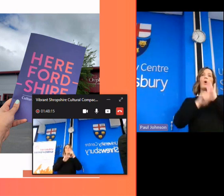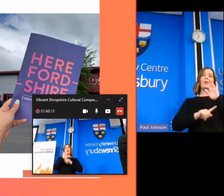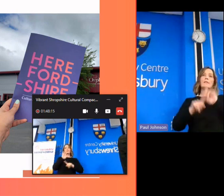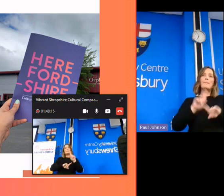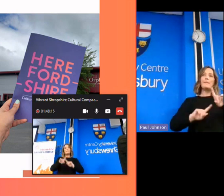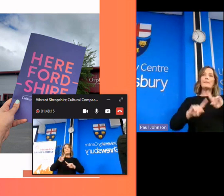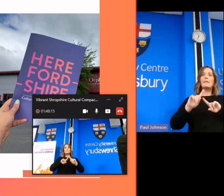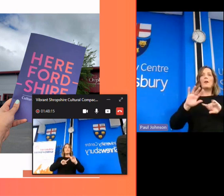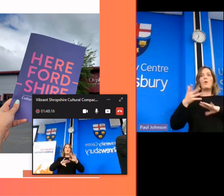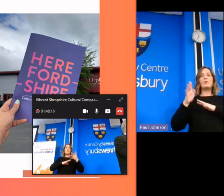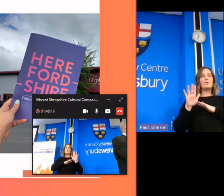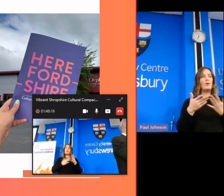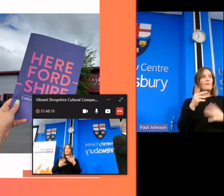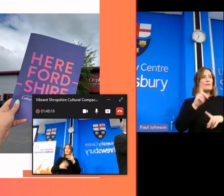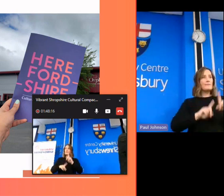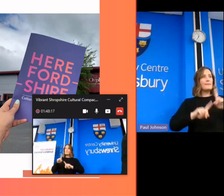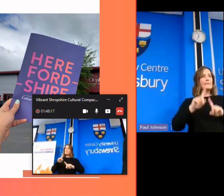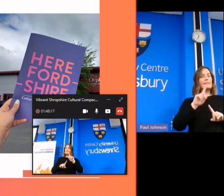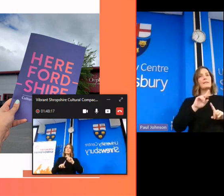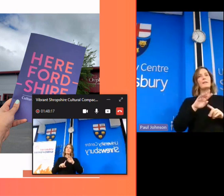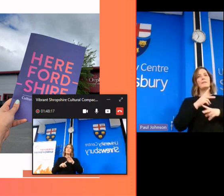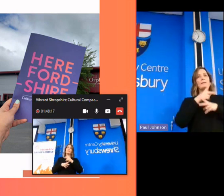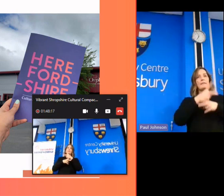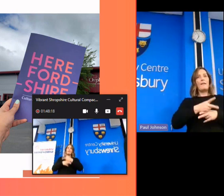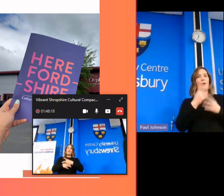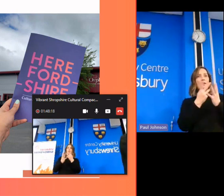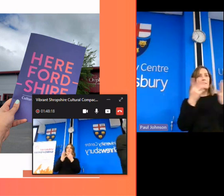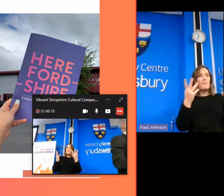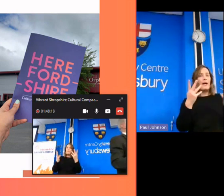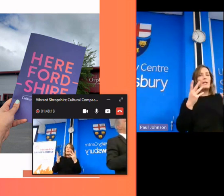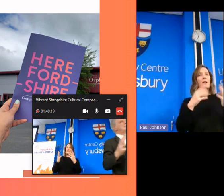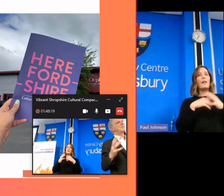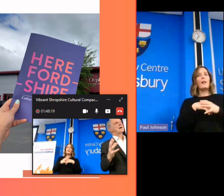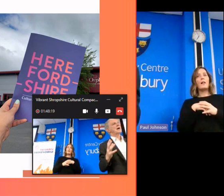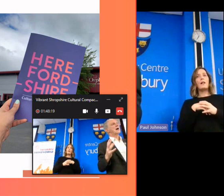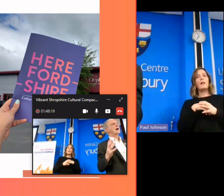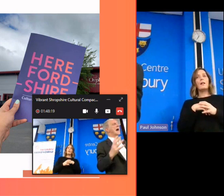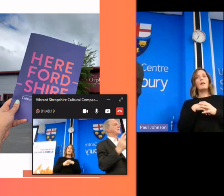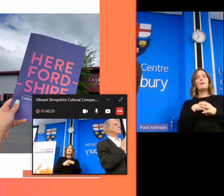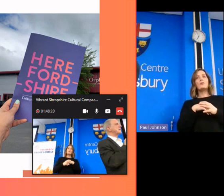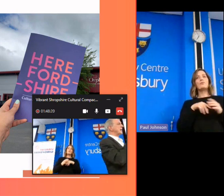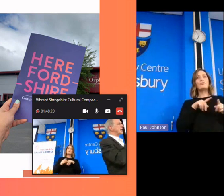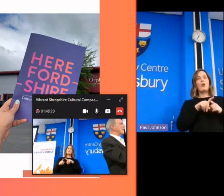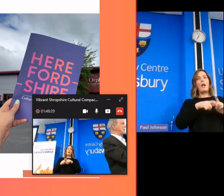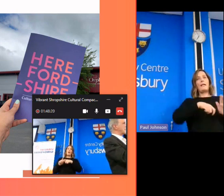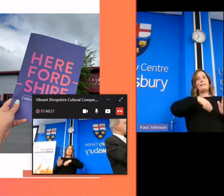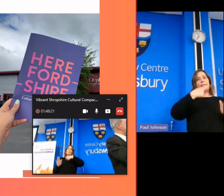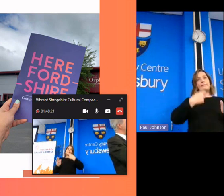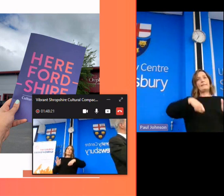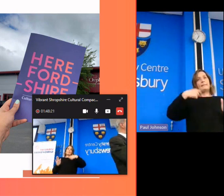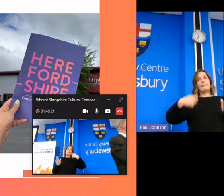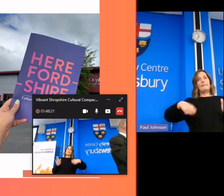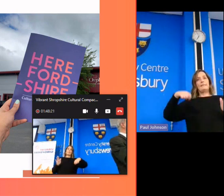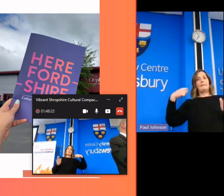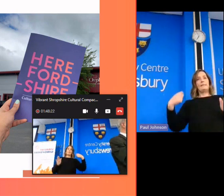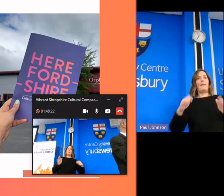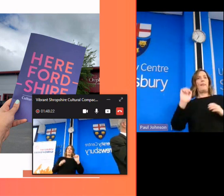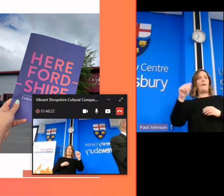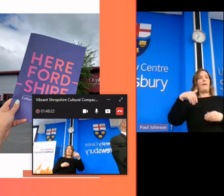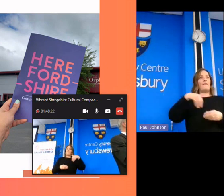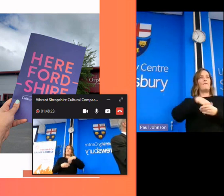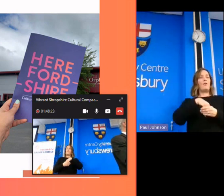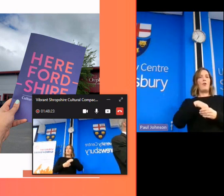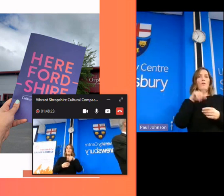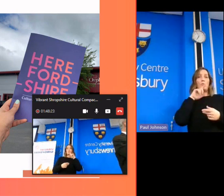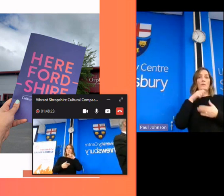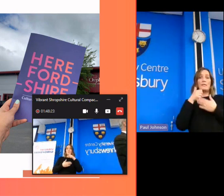or service meetings uh safeguarding panels for instance um uh and young people we would support